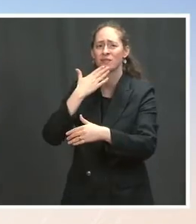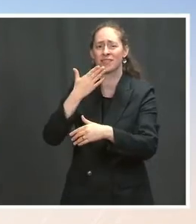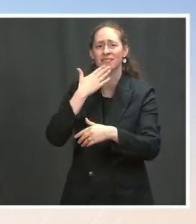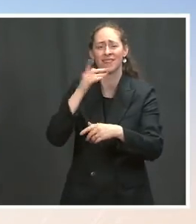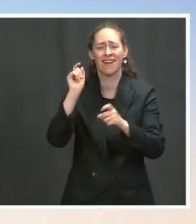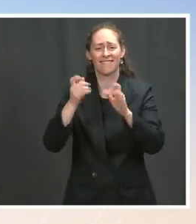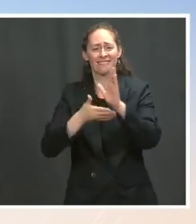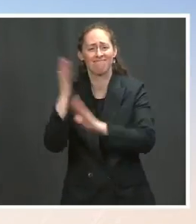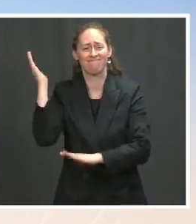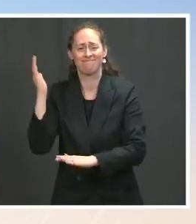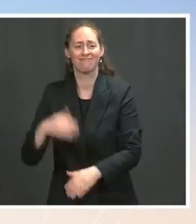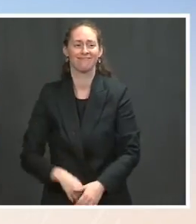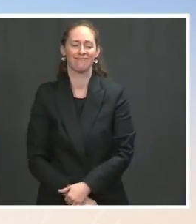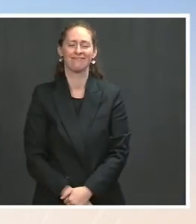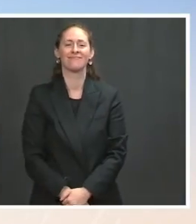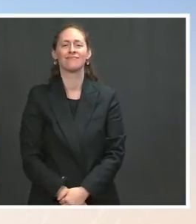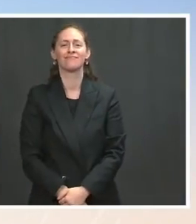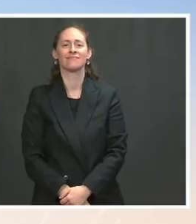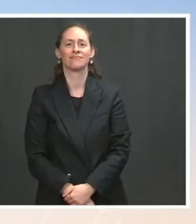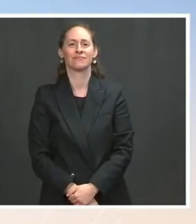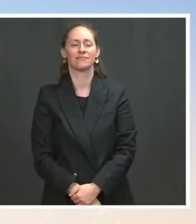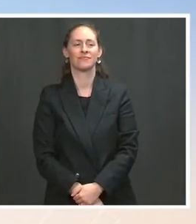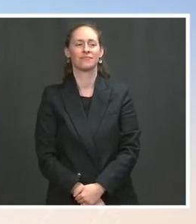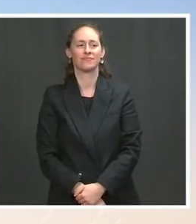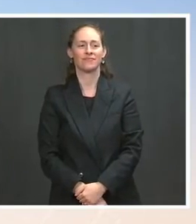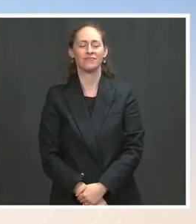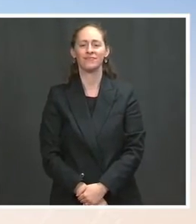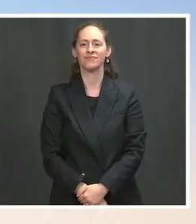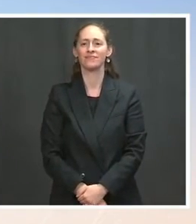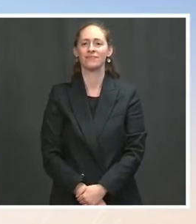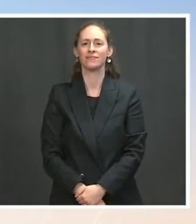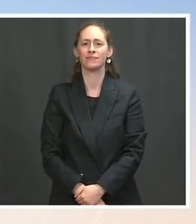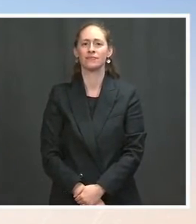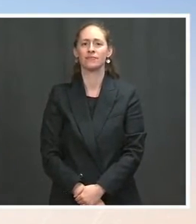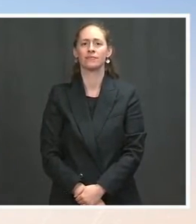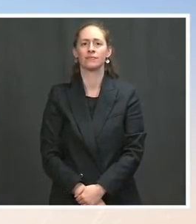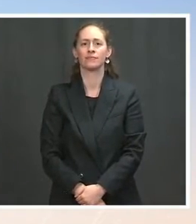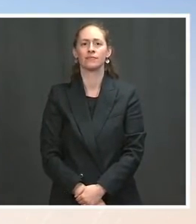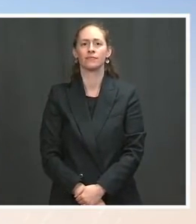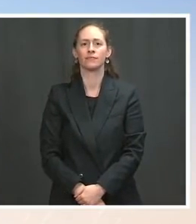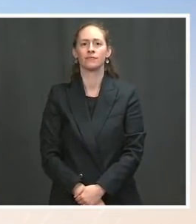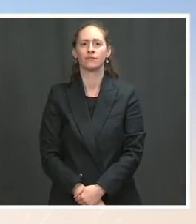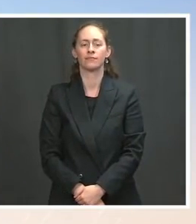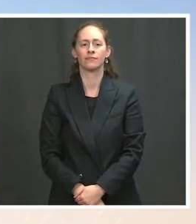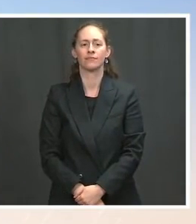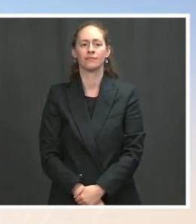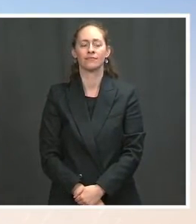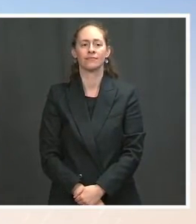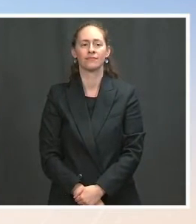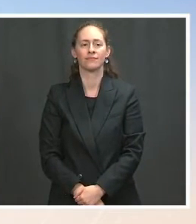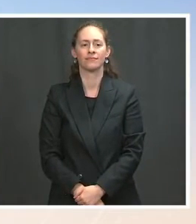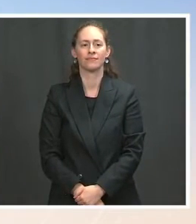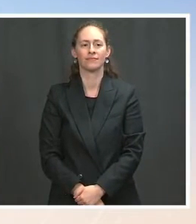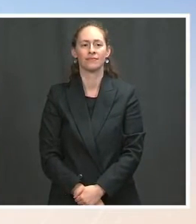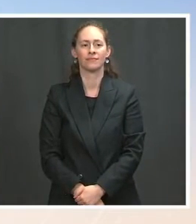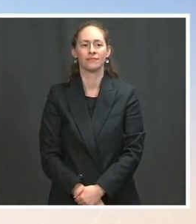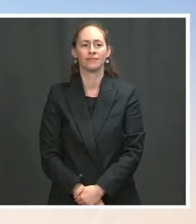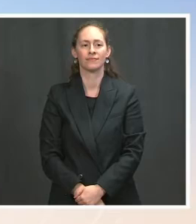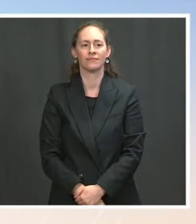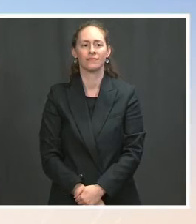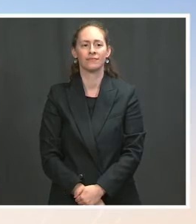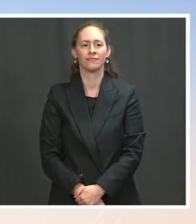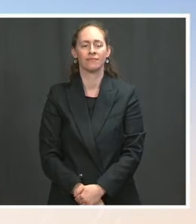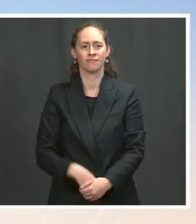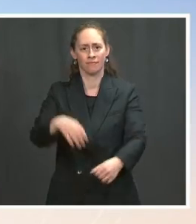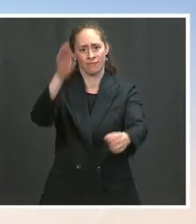thank you both for coming okay um i know we also have a hard stop because of the president's remarks just keeping